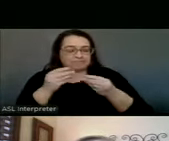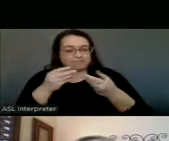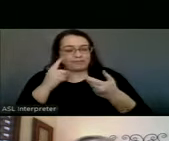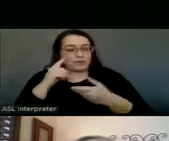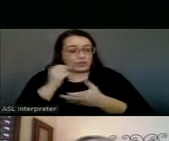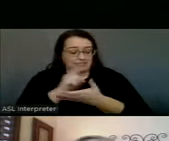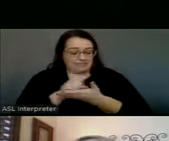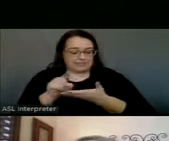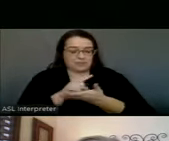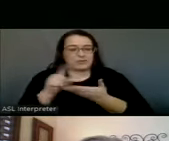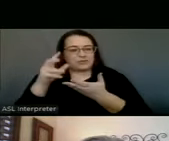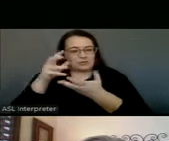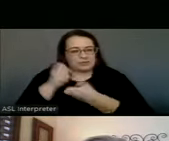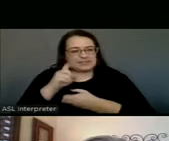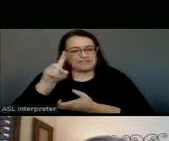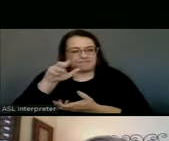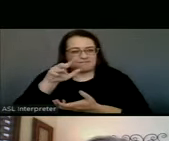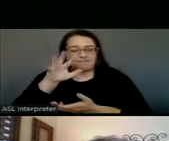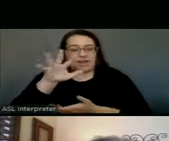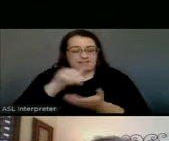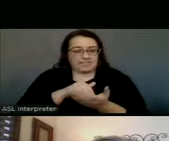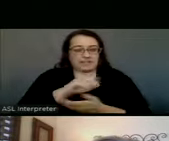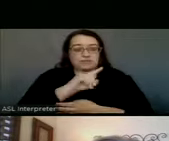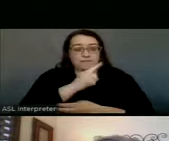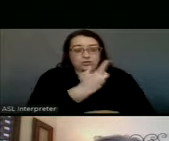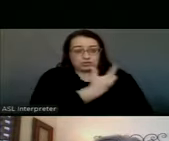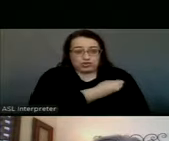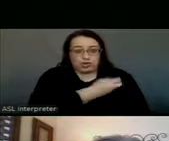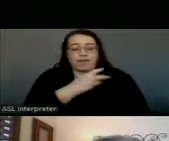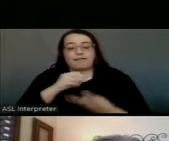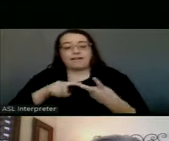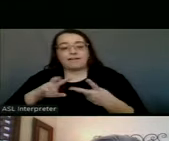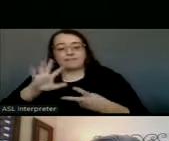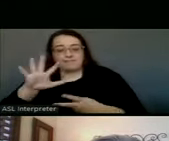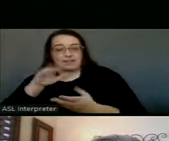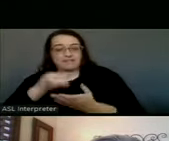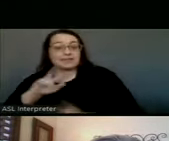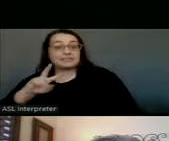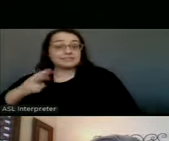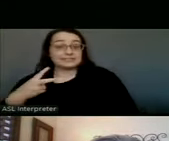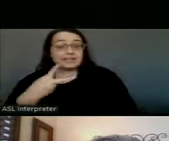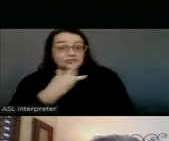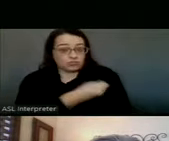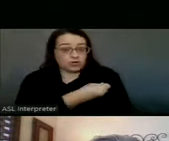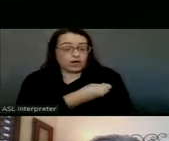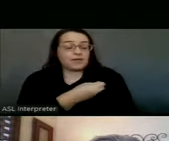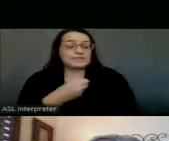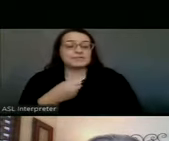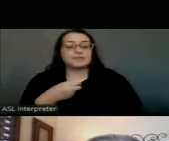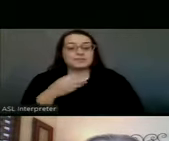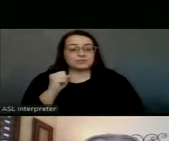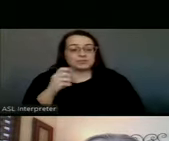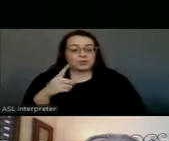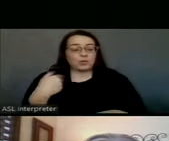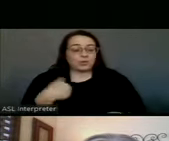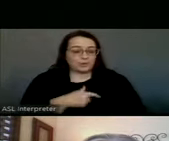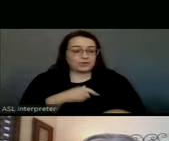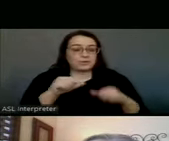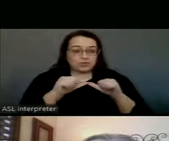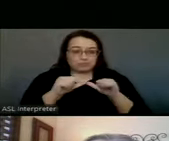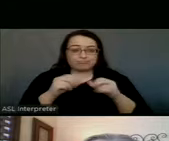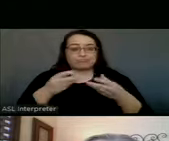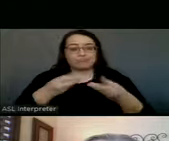morning we received another 5,000 first doses and our 5,000 second doses that we expect, so we will be giving